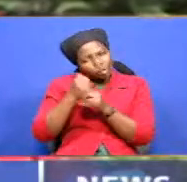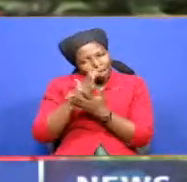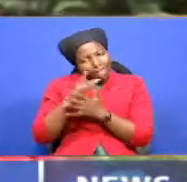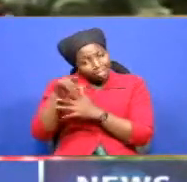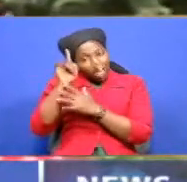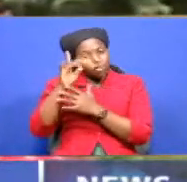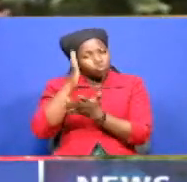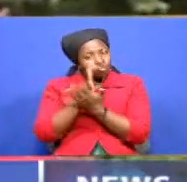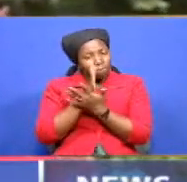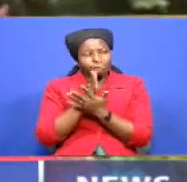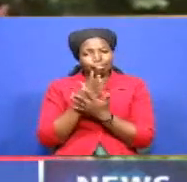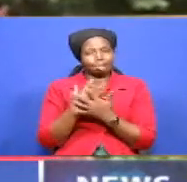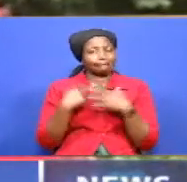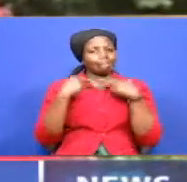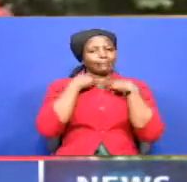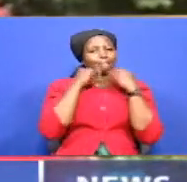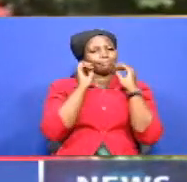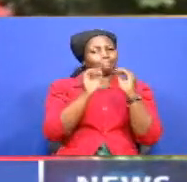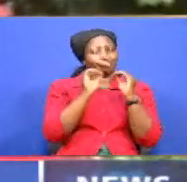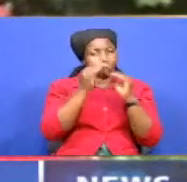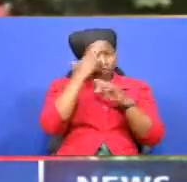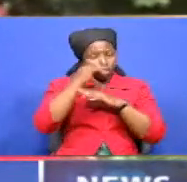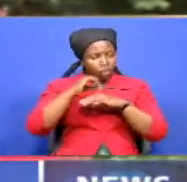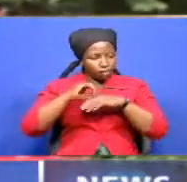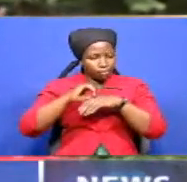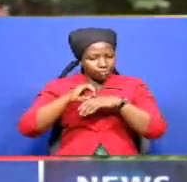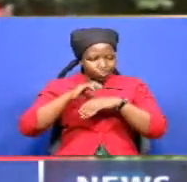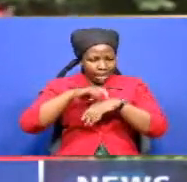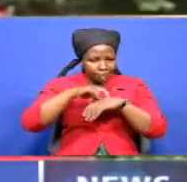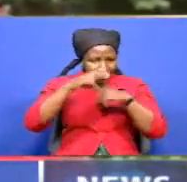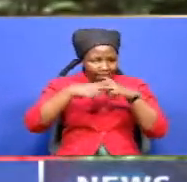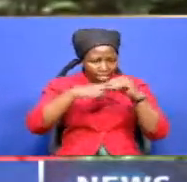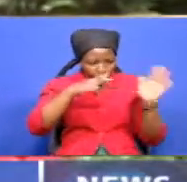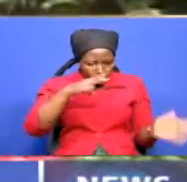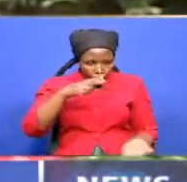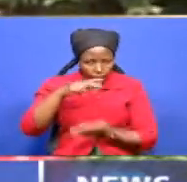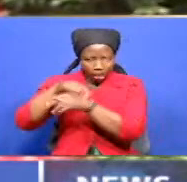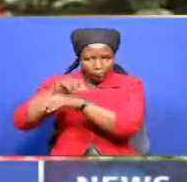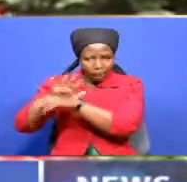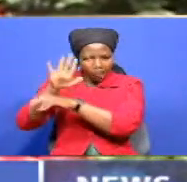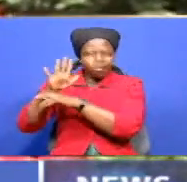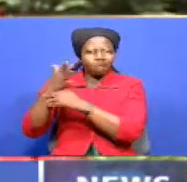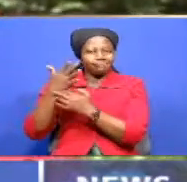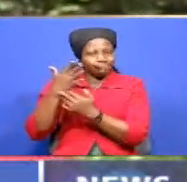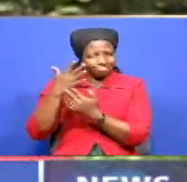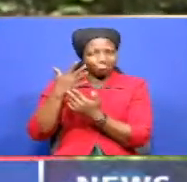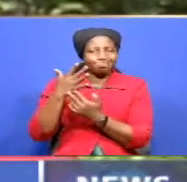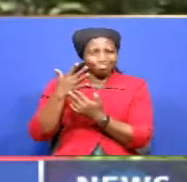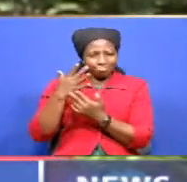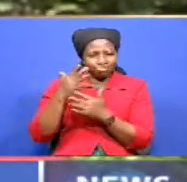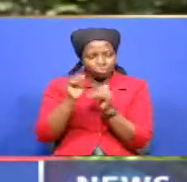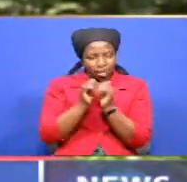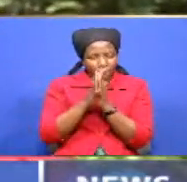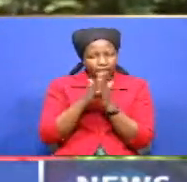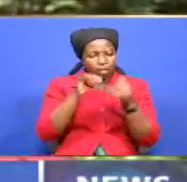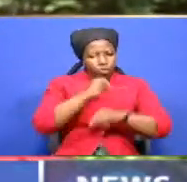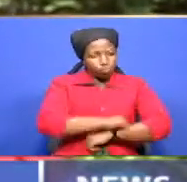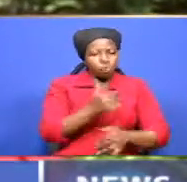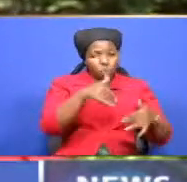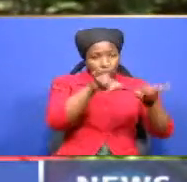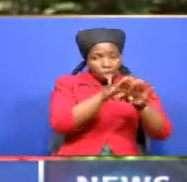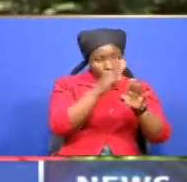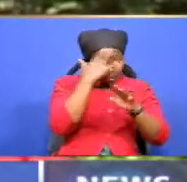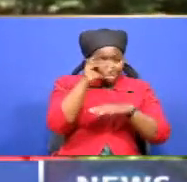under this trap of the curfew and the shutdown of schools because this is going to be a hard moment for them